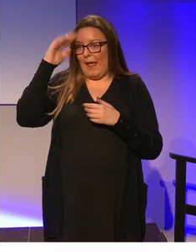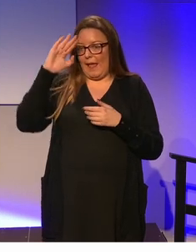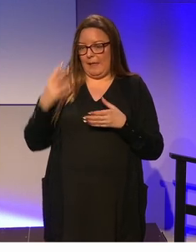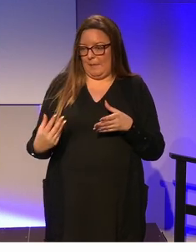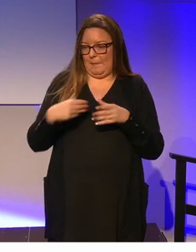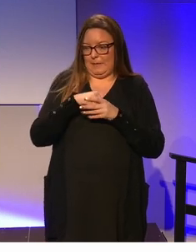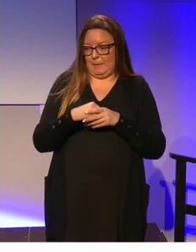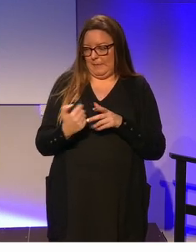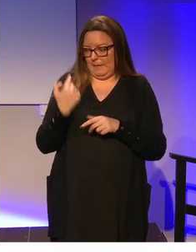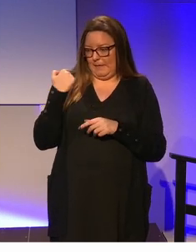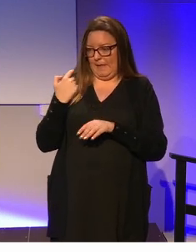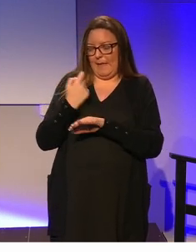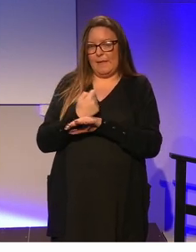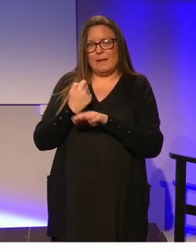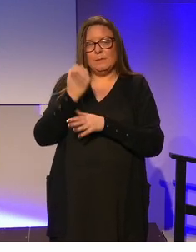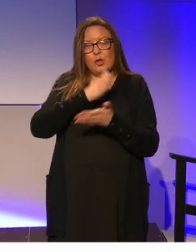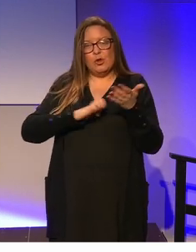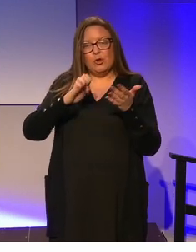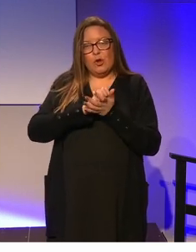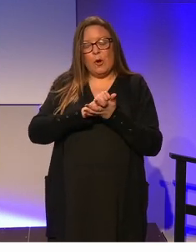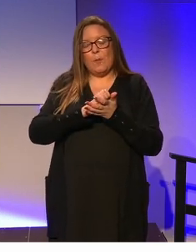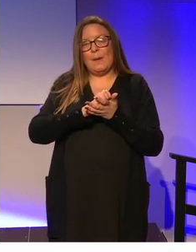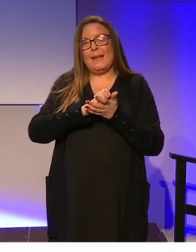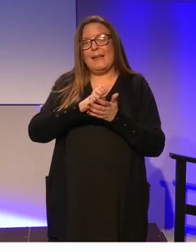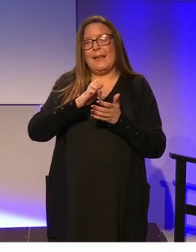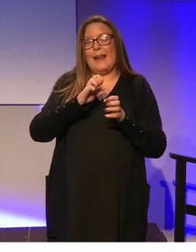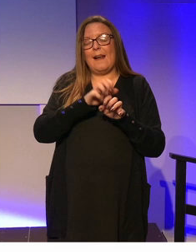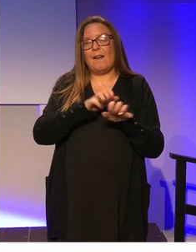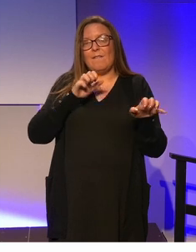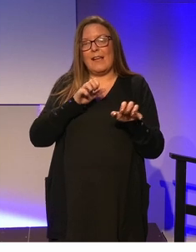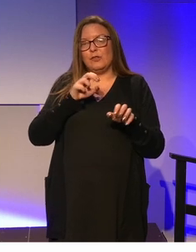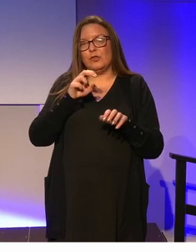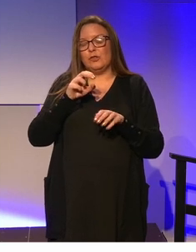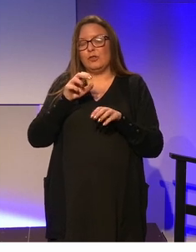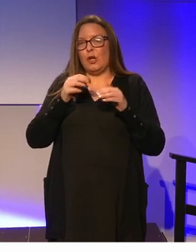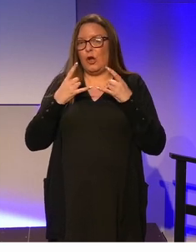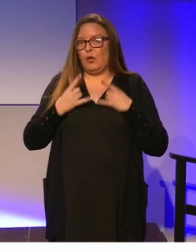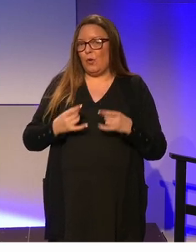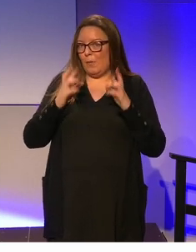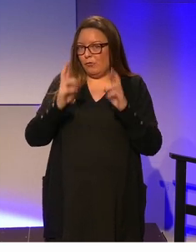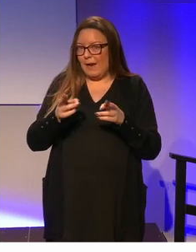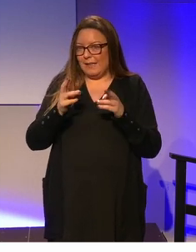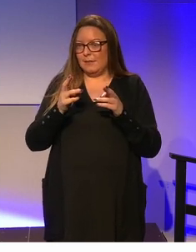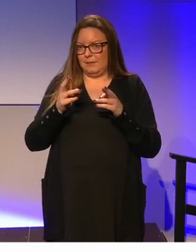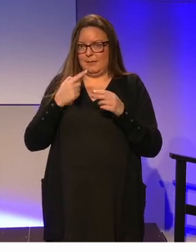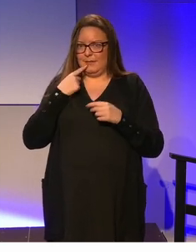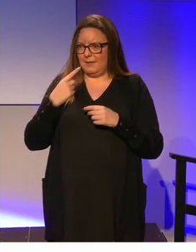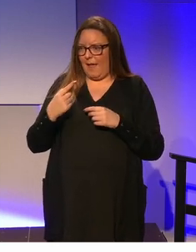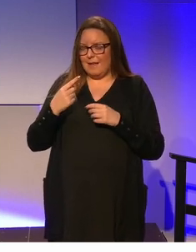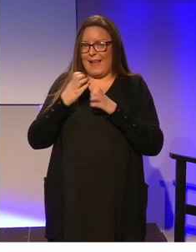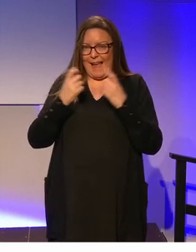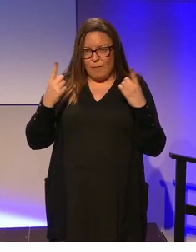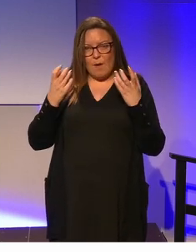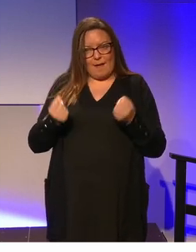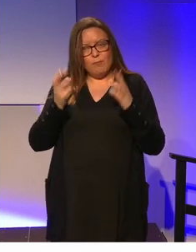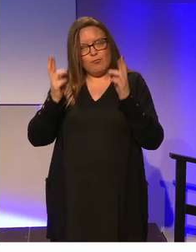at that time in the European Convention on Human Rights and the Universal Declaration on Human Rights which states that everyone has the